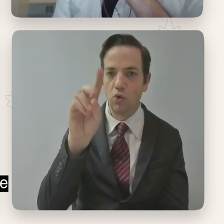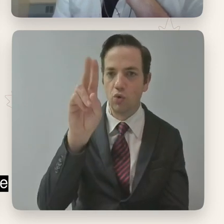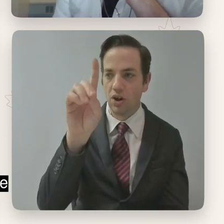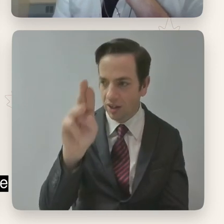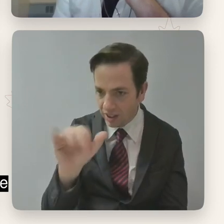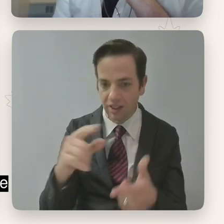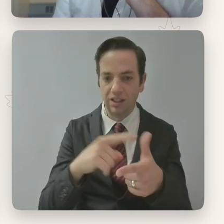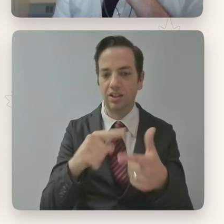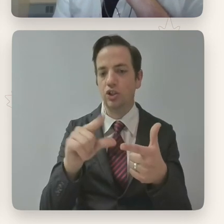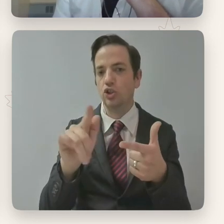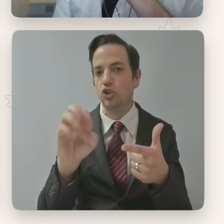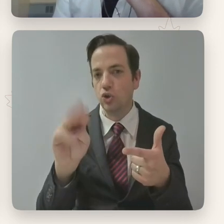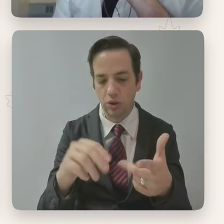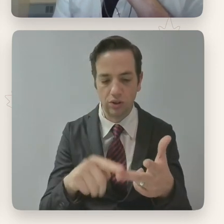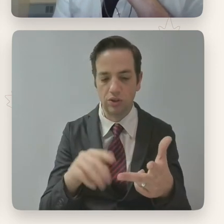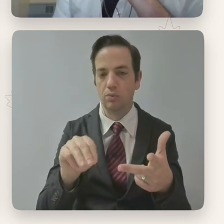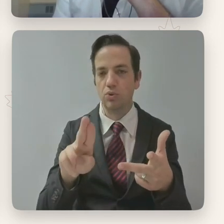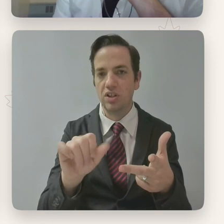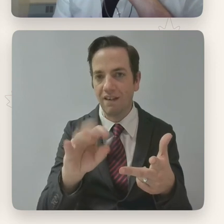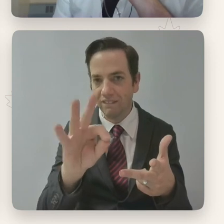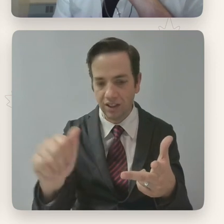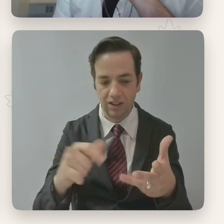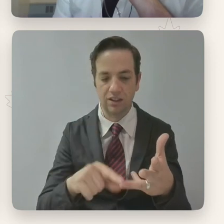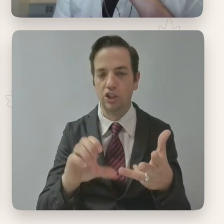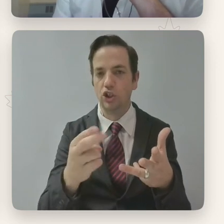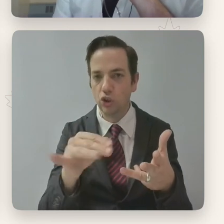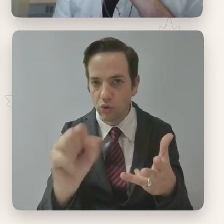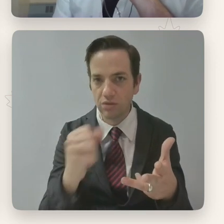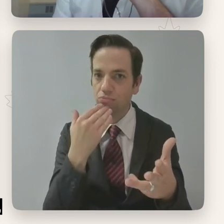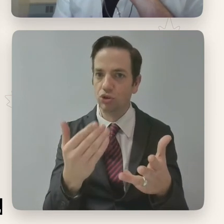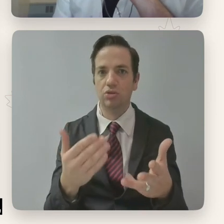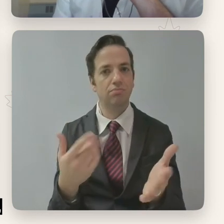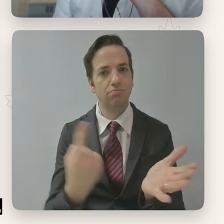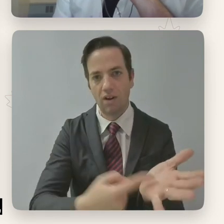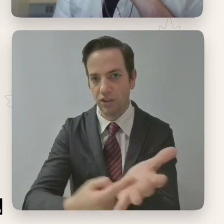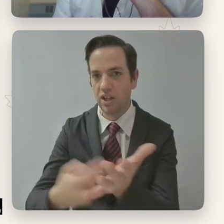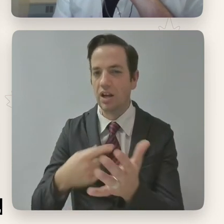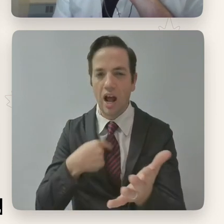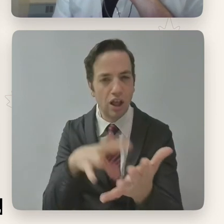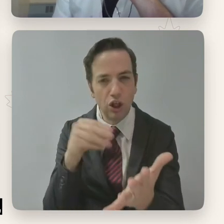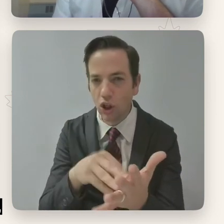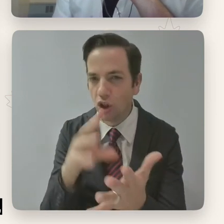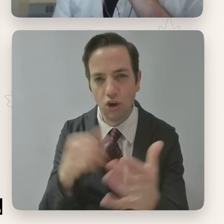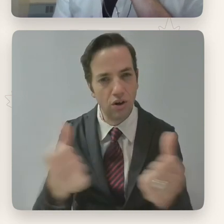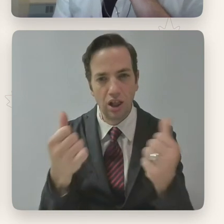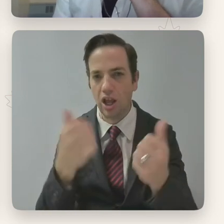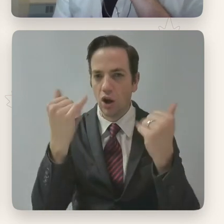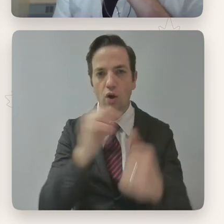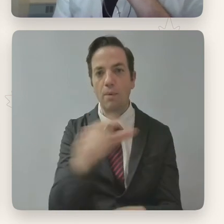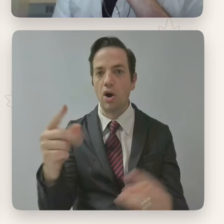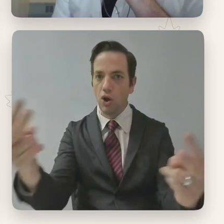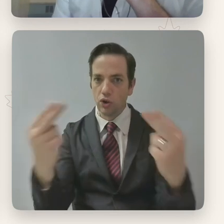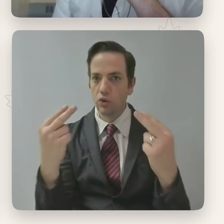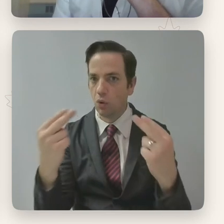and Chris. Uh, this has been a really lively conversation. I've learned a lot. Um, and I hope everyone who's watching has also learned a lot. And I hope